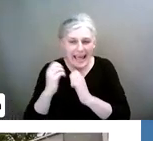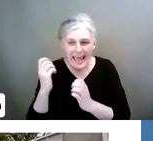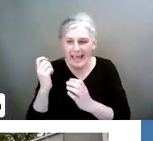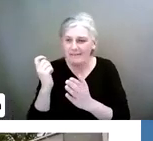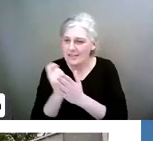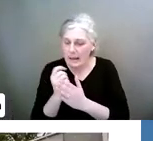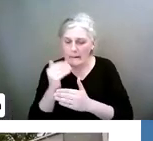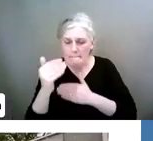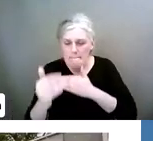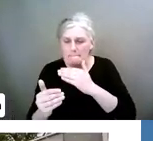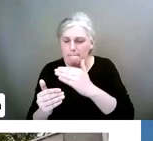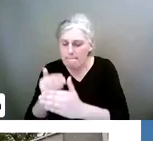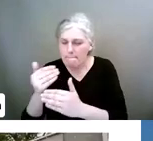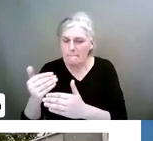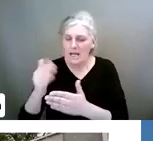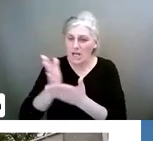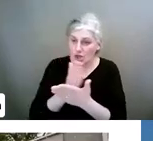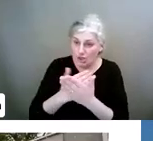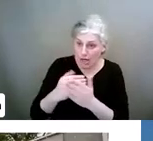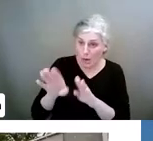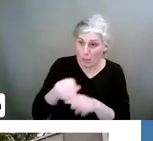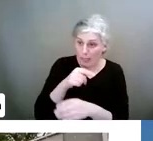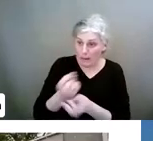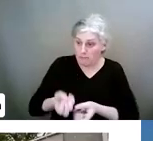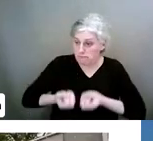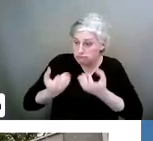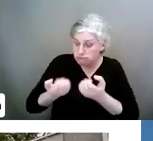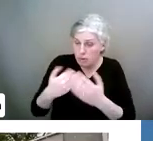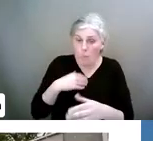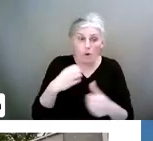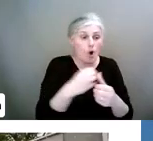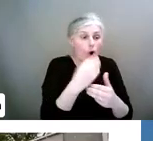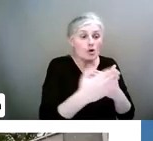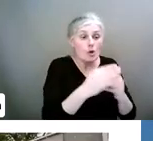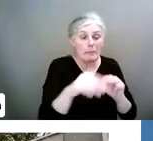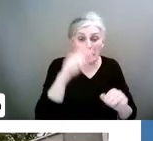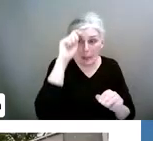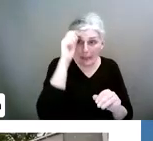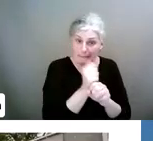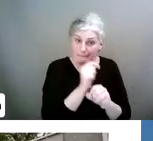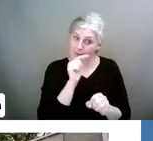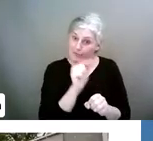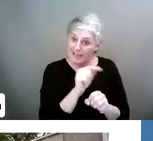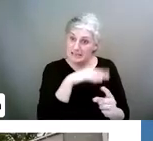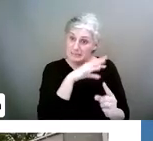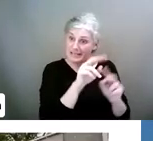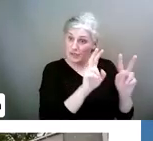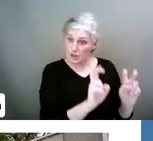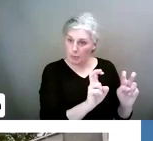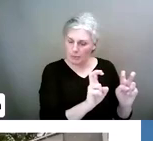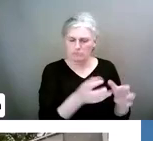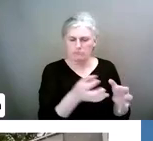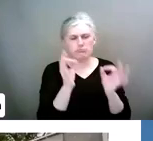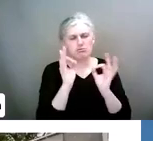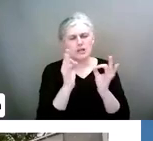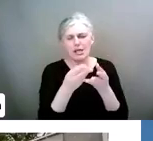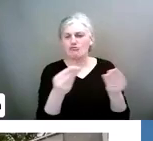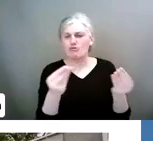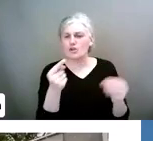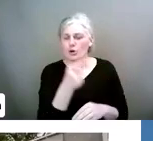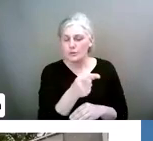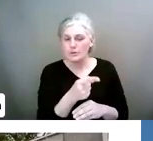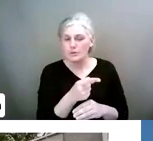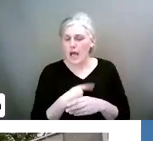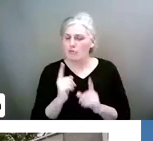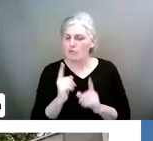way and sharing with them what other young people think, you know, it's a fantastic resource. So I would recommend, you know, as